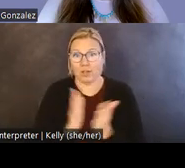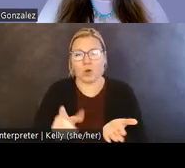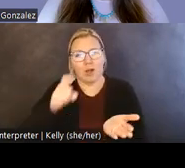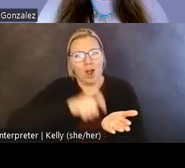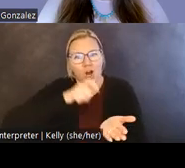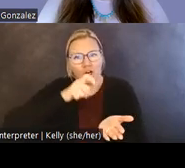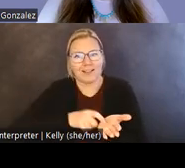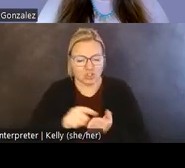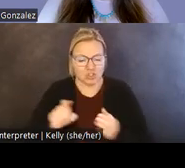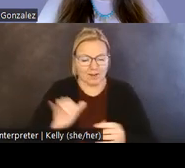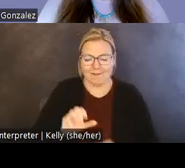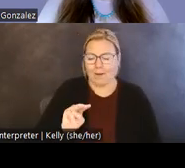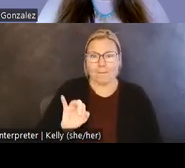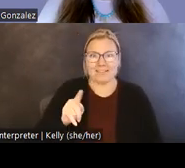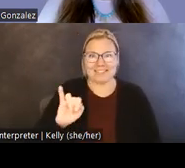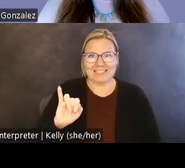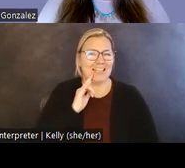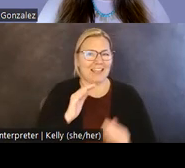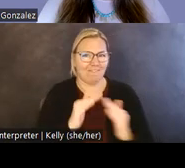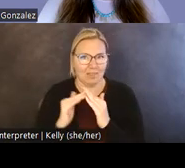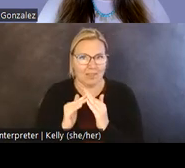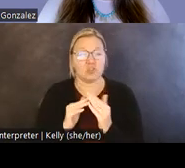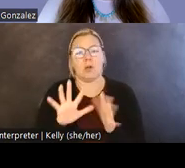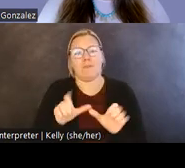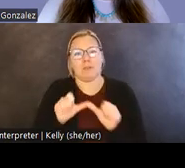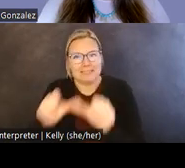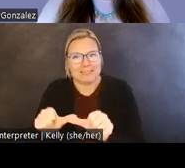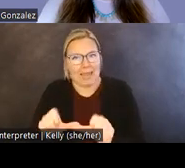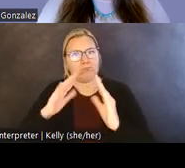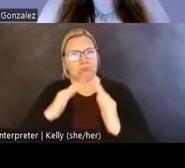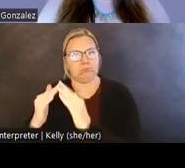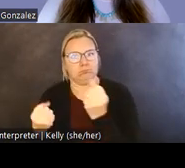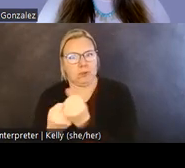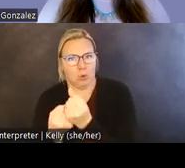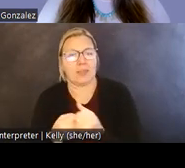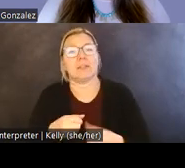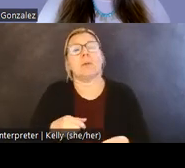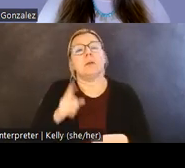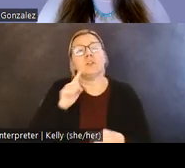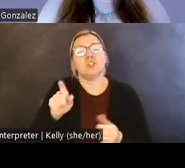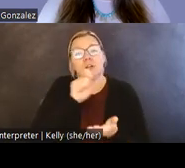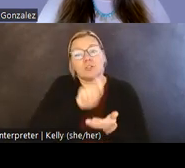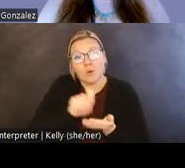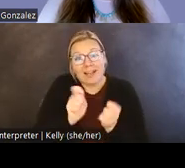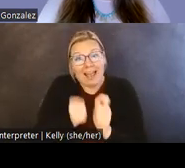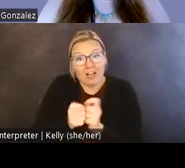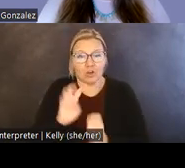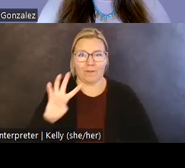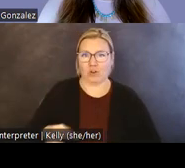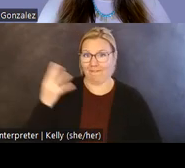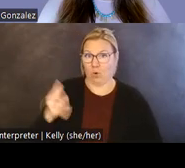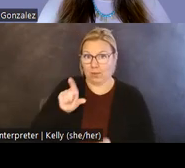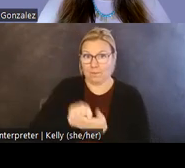Matini Village, an Archaeological Study of Sustained Colonialism. She is also an editor for the forthcoming publication,